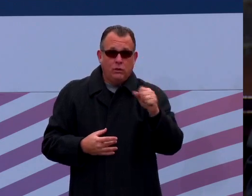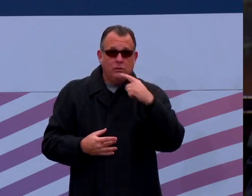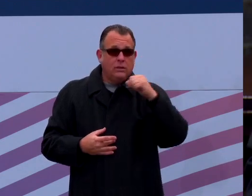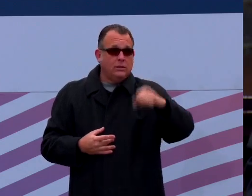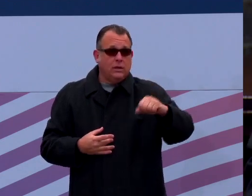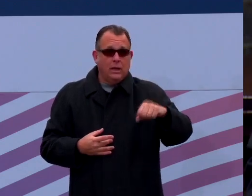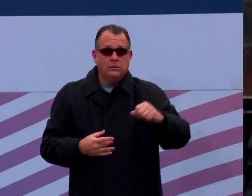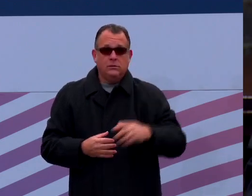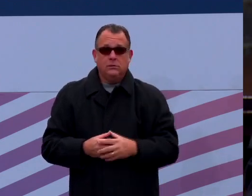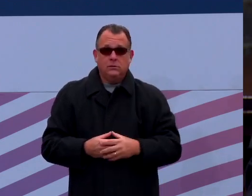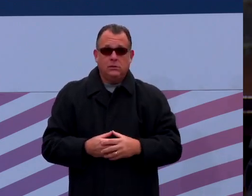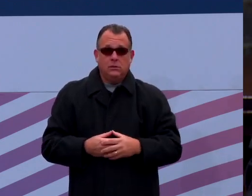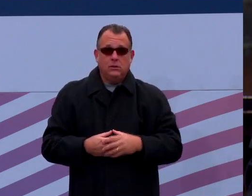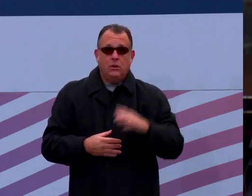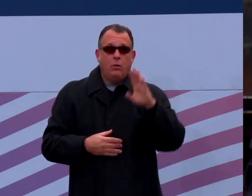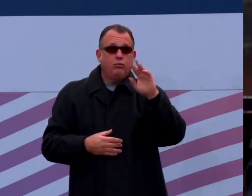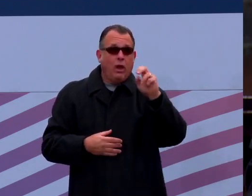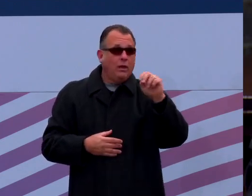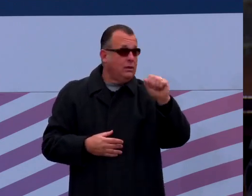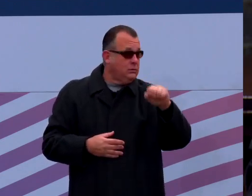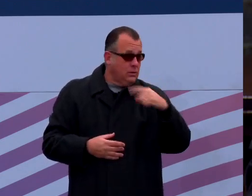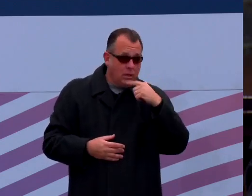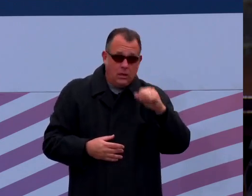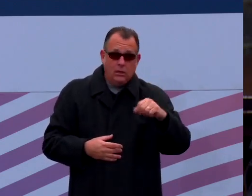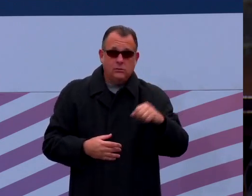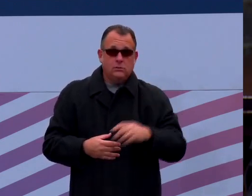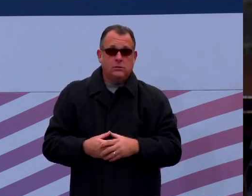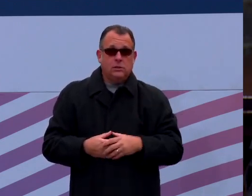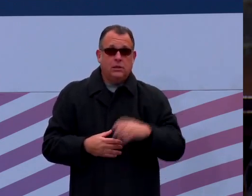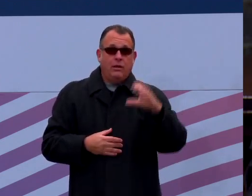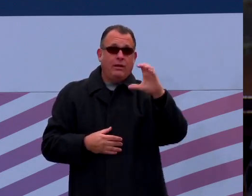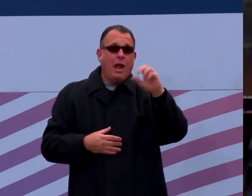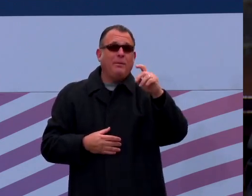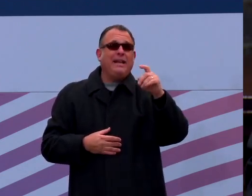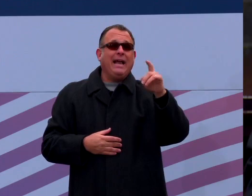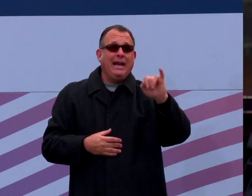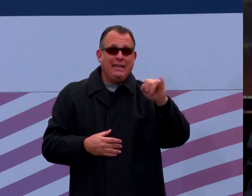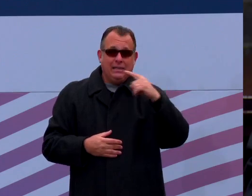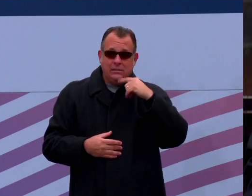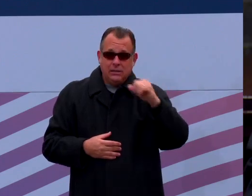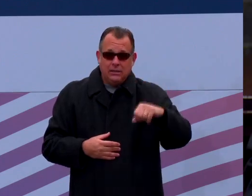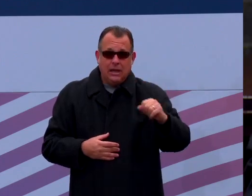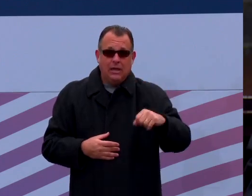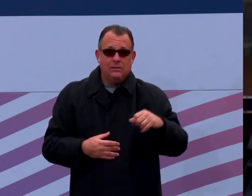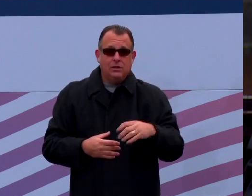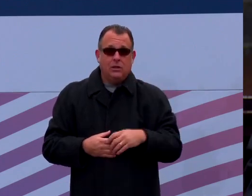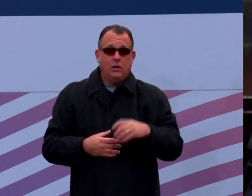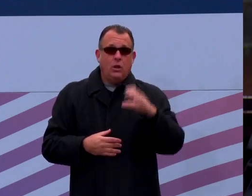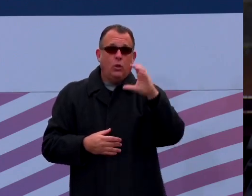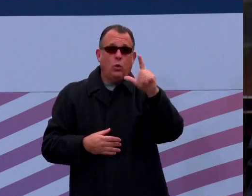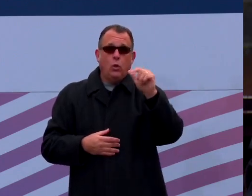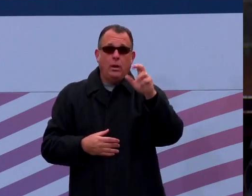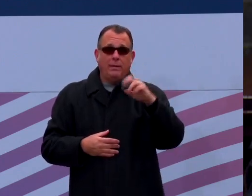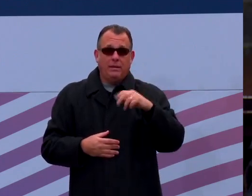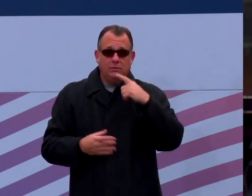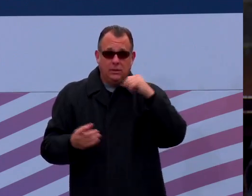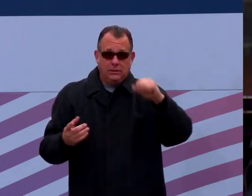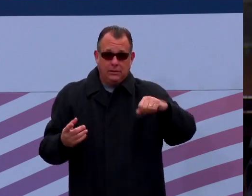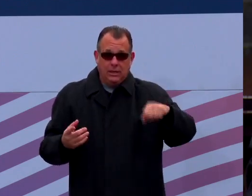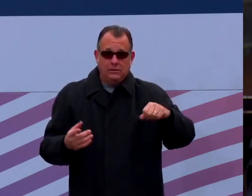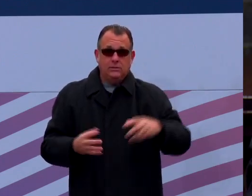Brown? Aye. Capoletti? Aye. Coleman? Aye.